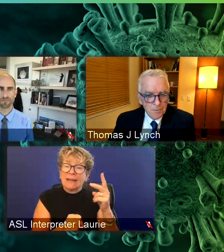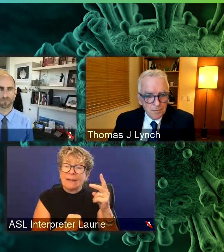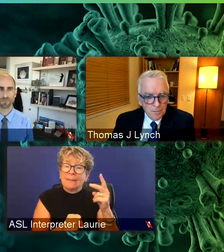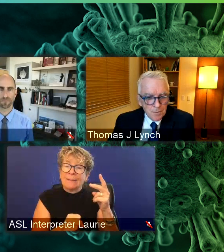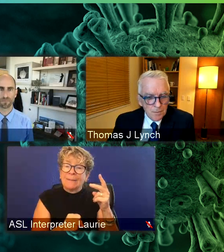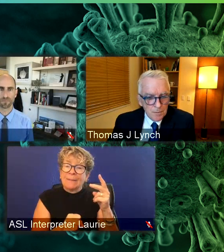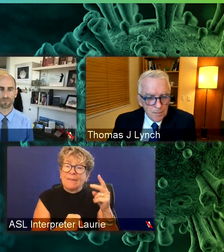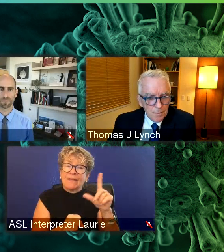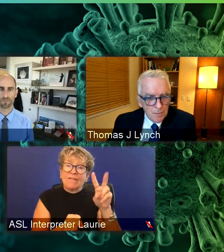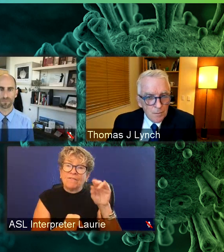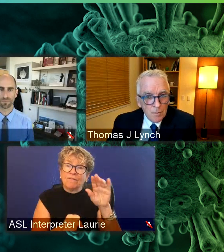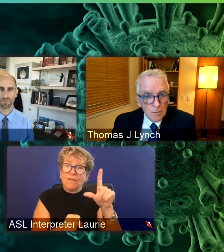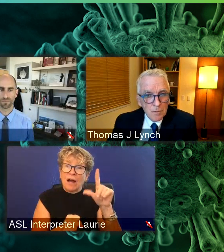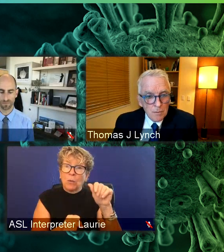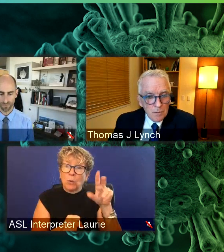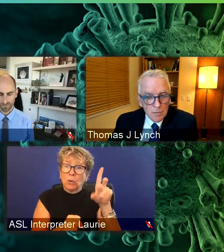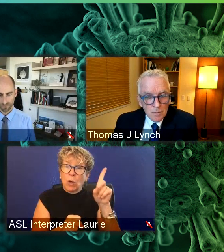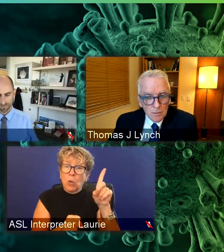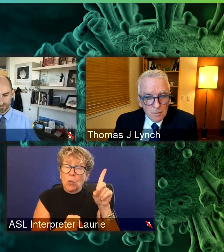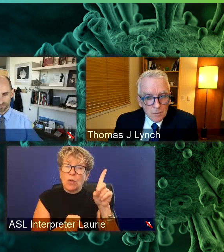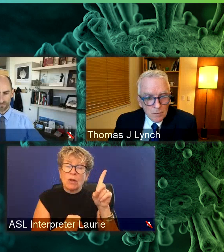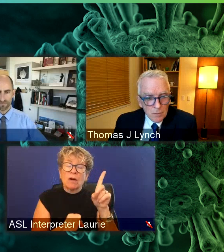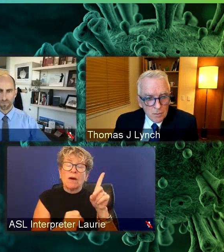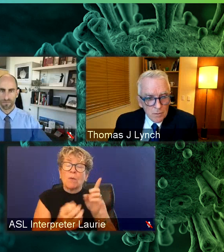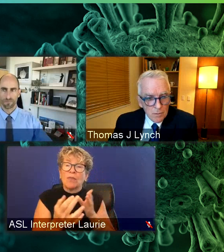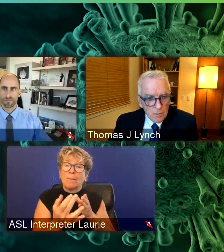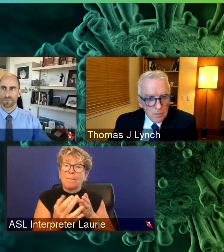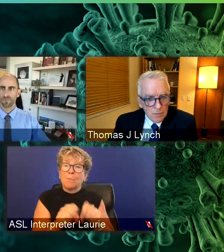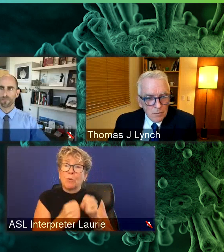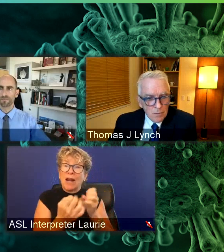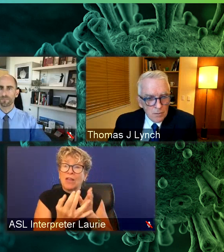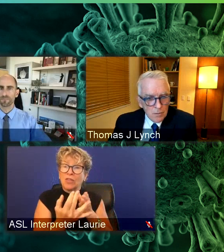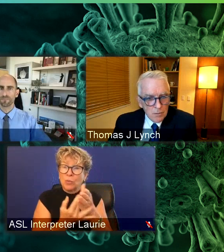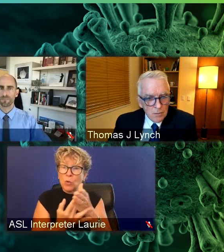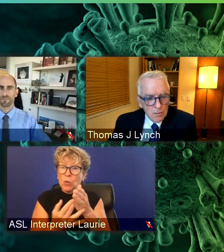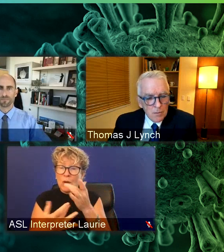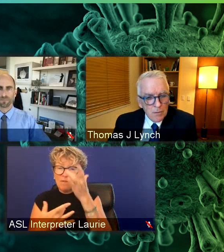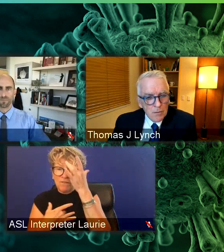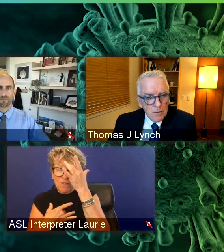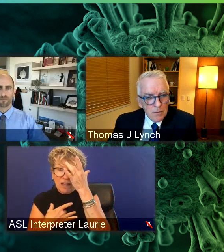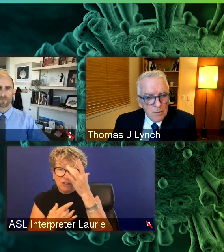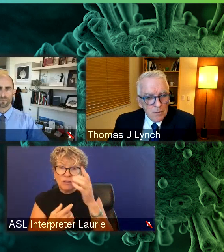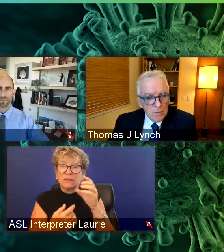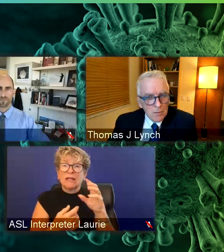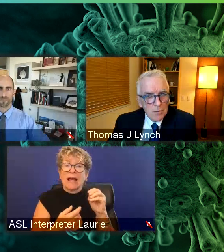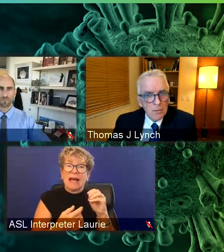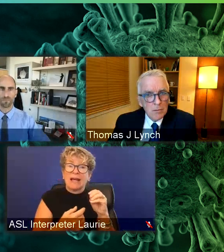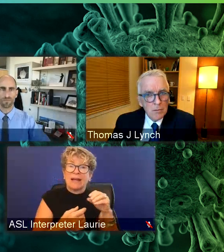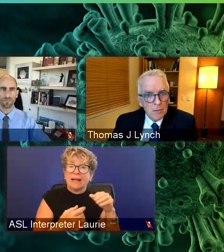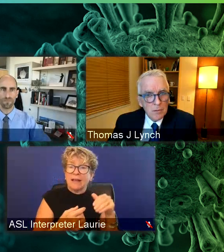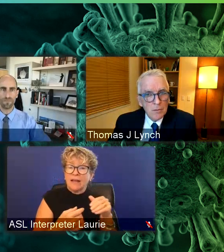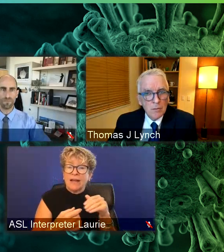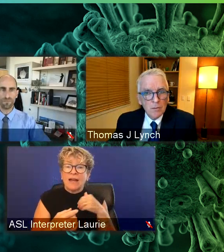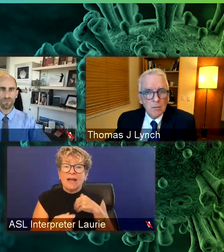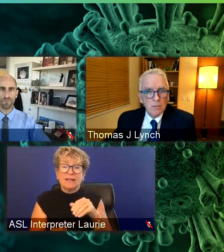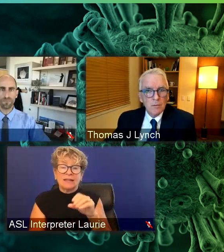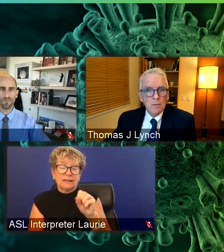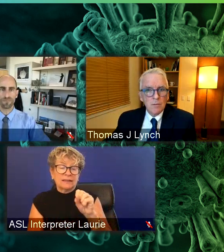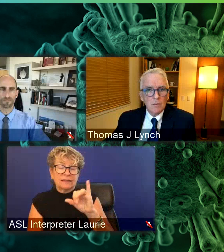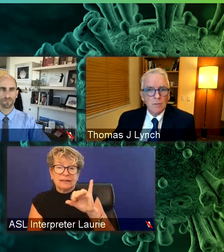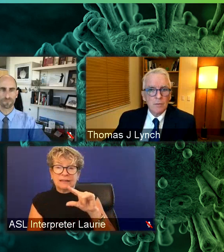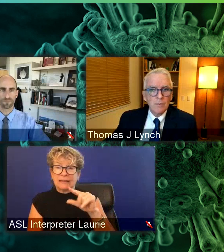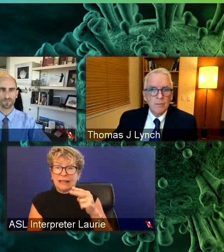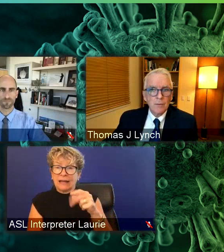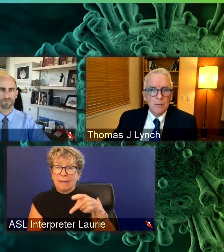So, so that even if breakthrough infections, and then you'll see there's this nice study out of Singapore, where you see initially viral loads quite similar,